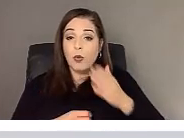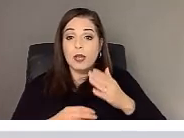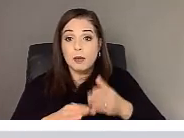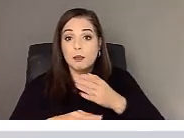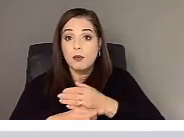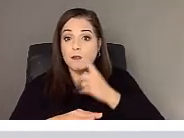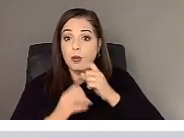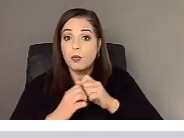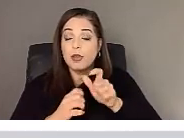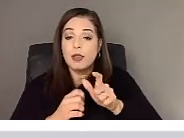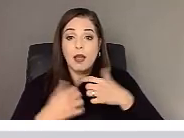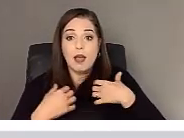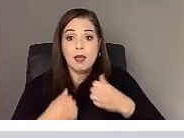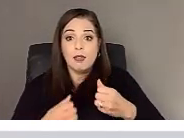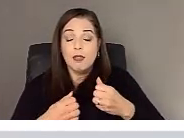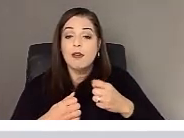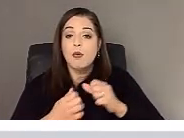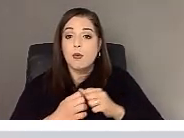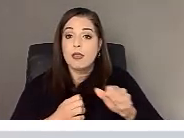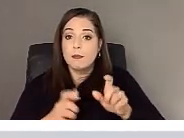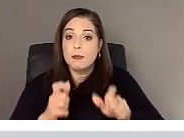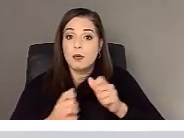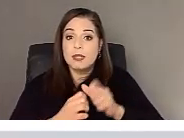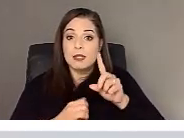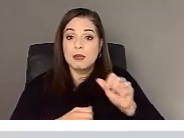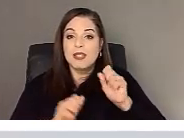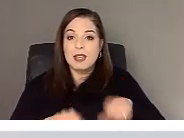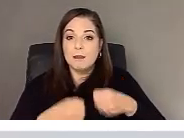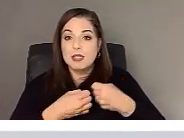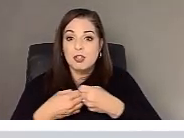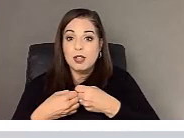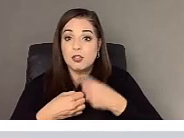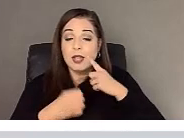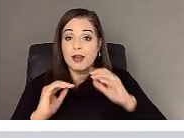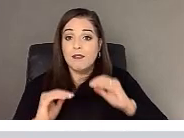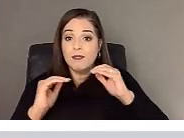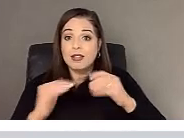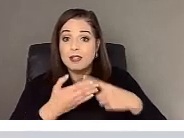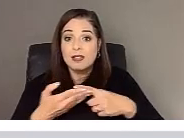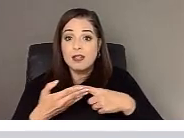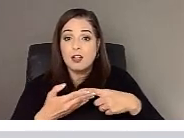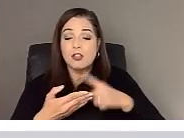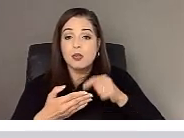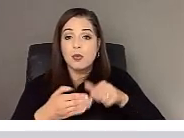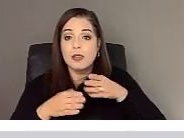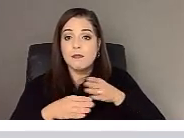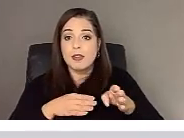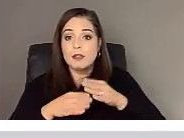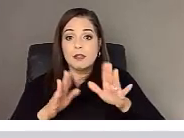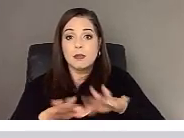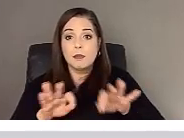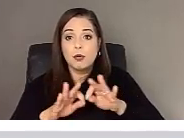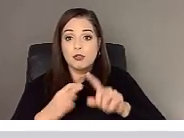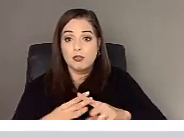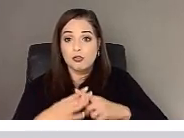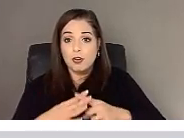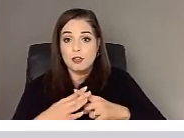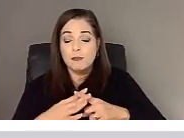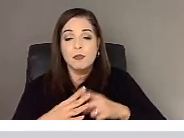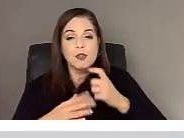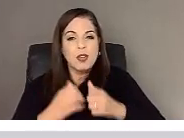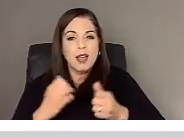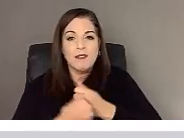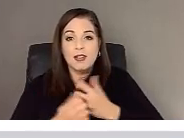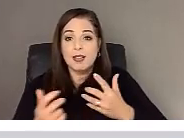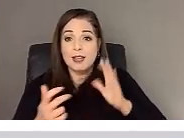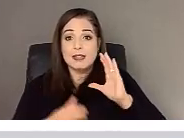disabilities can be challenging, and advancing the discussion within the field is an important start. So everything seemed to be